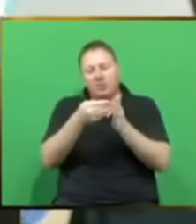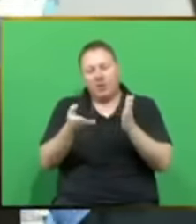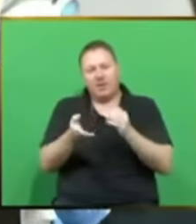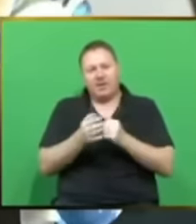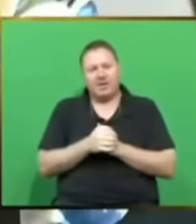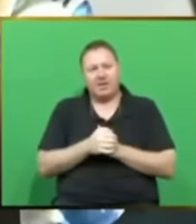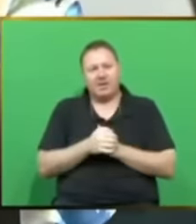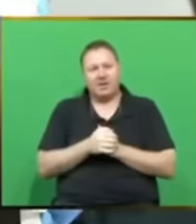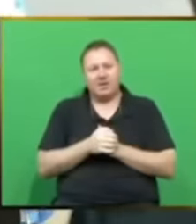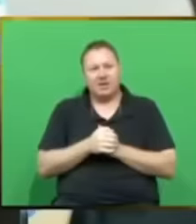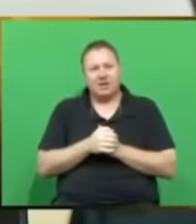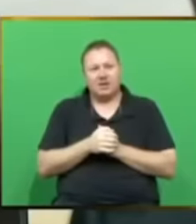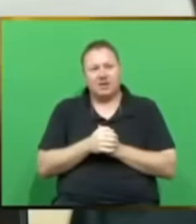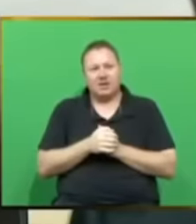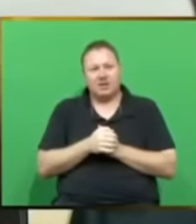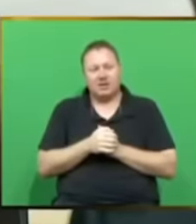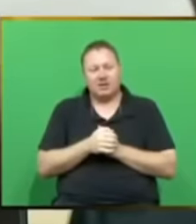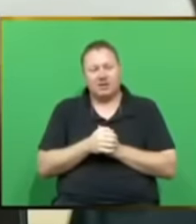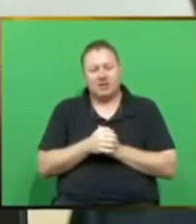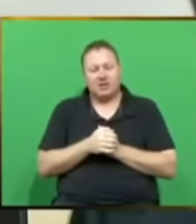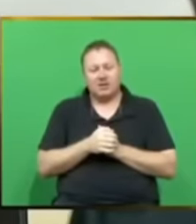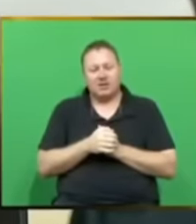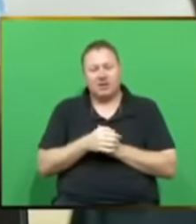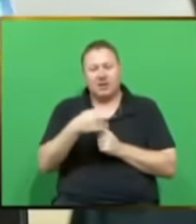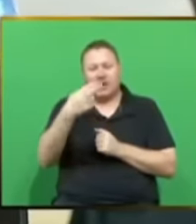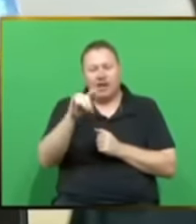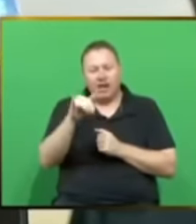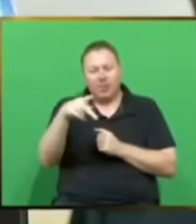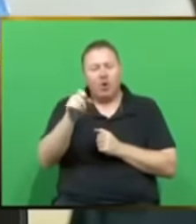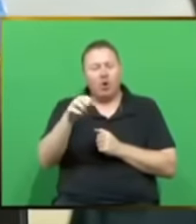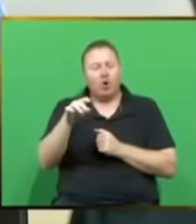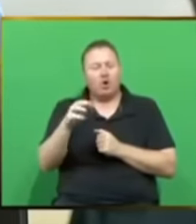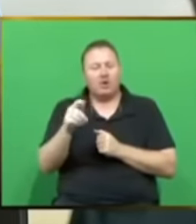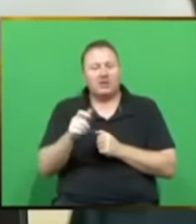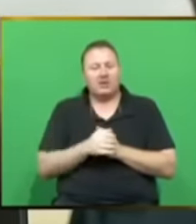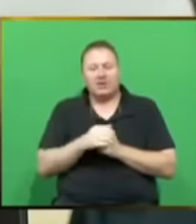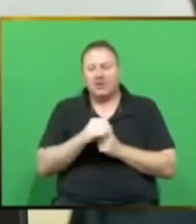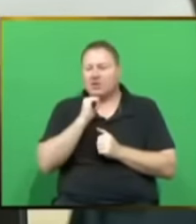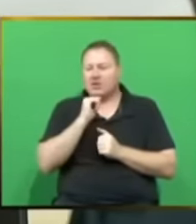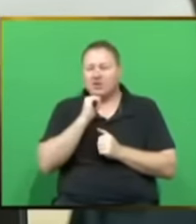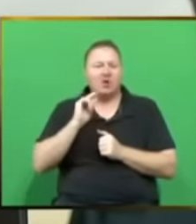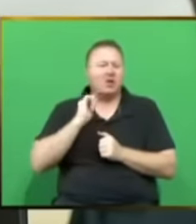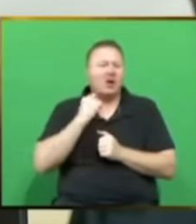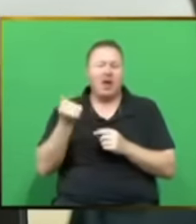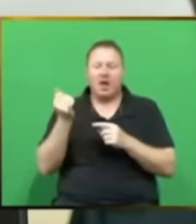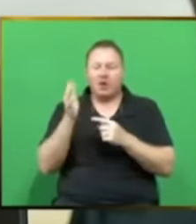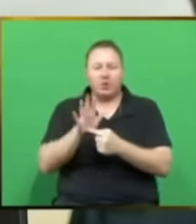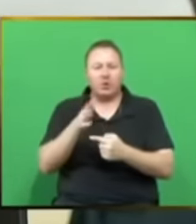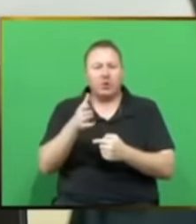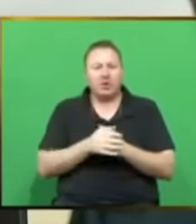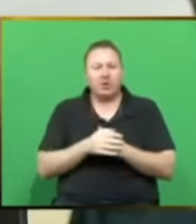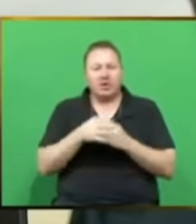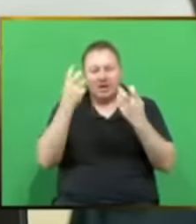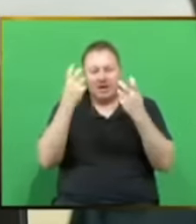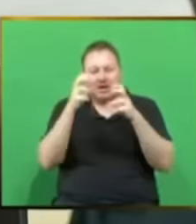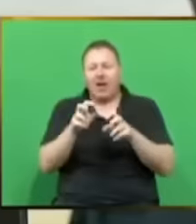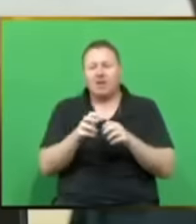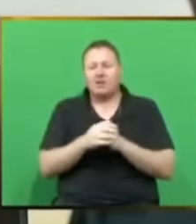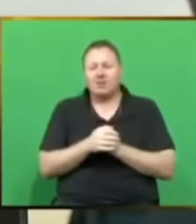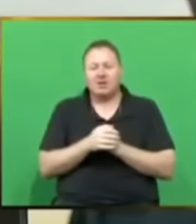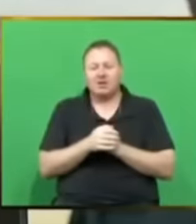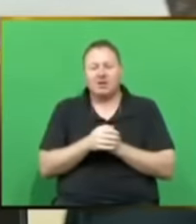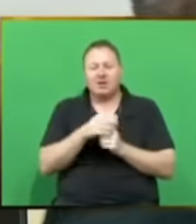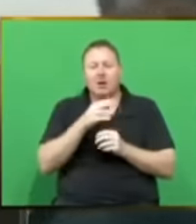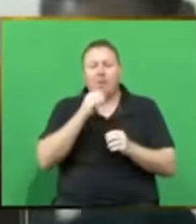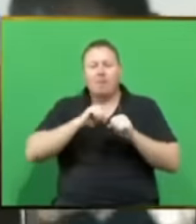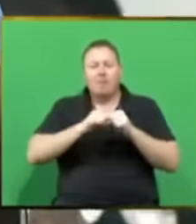hypocrisy is not lost on him. He does not need to be sold a lie, Mr. President. He wakes up to a nightmare of broken promises every